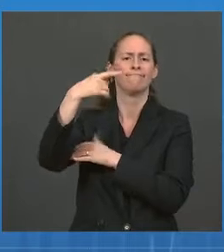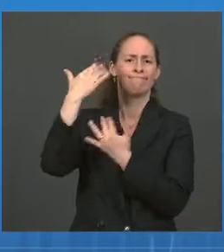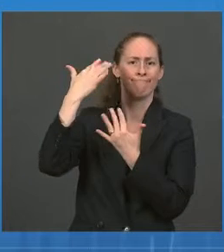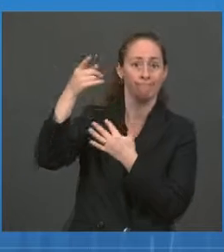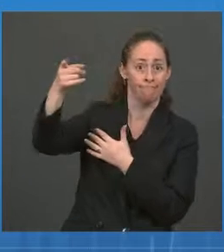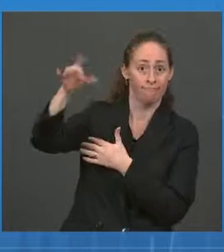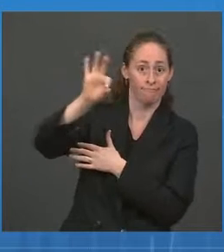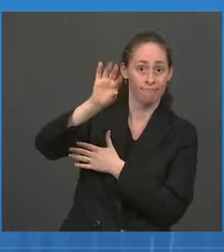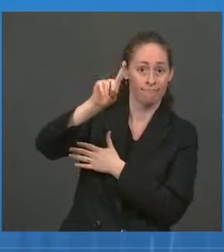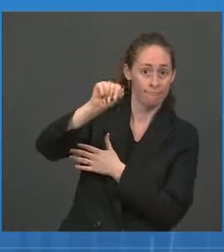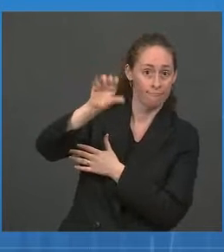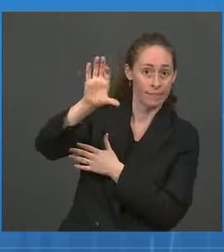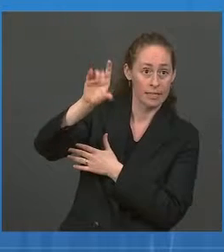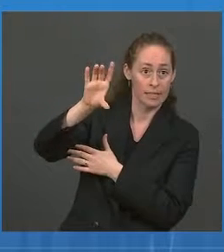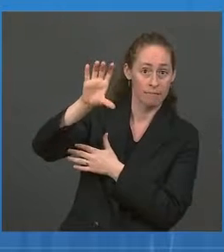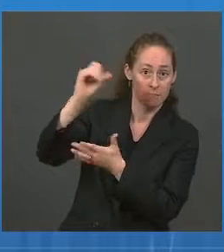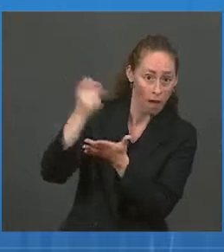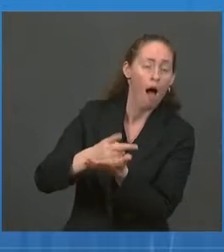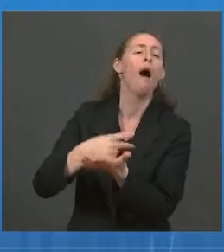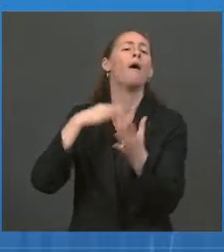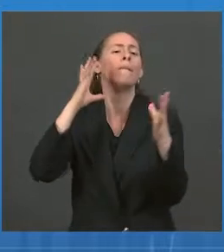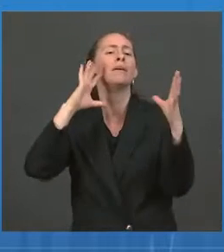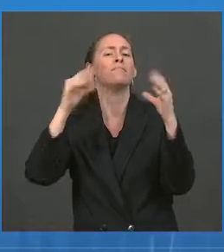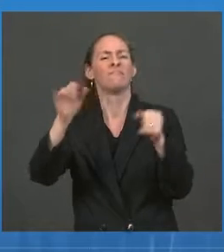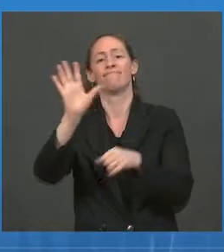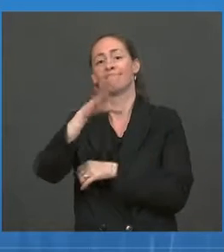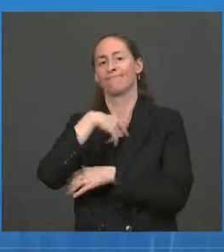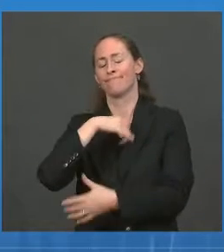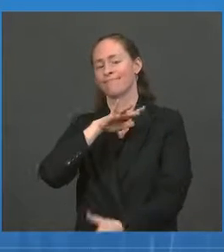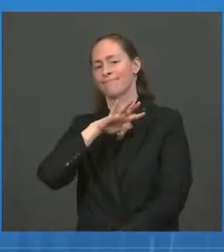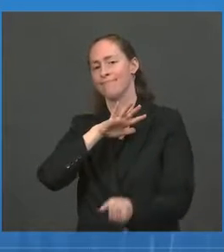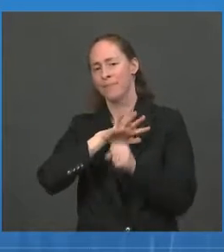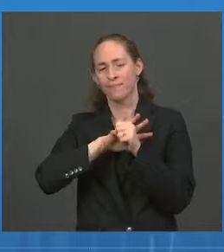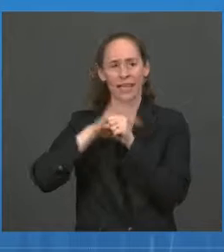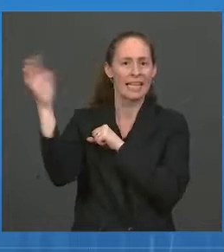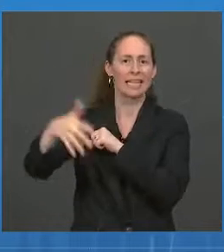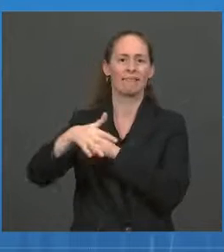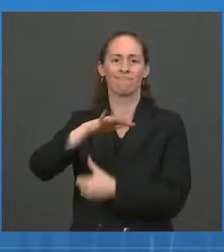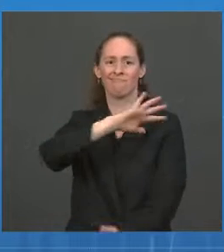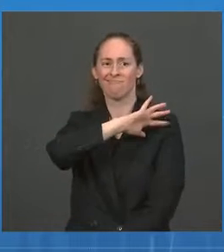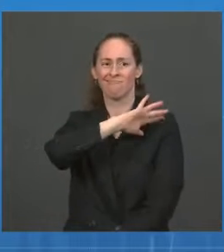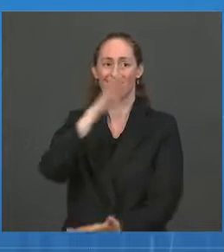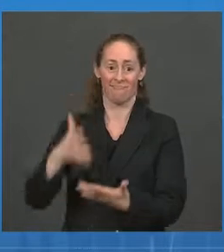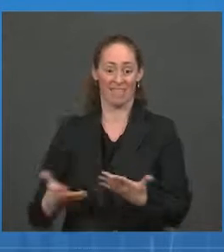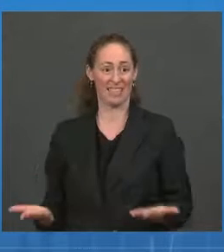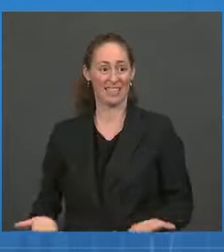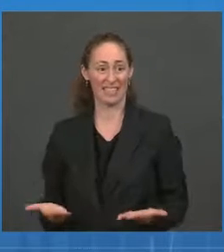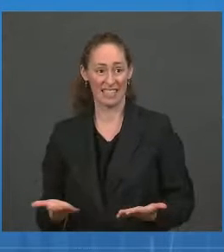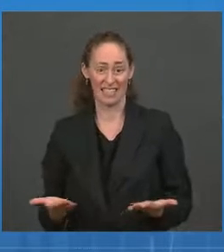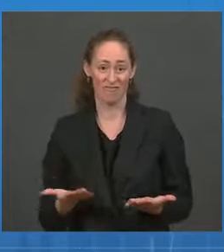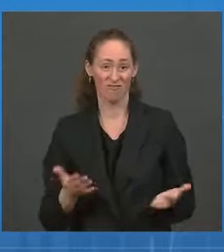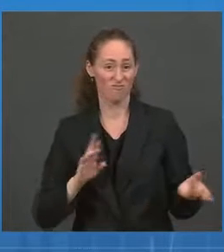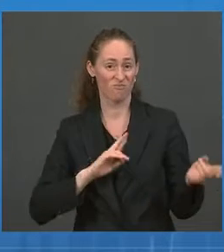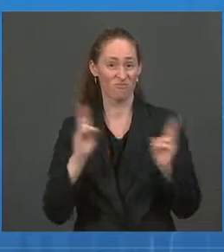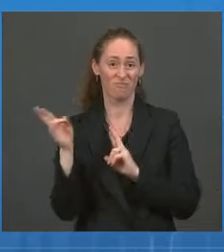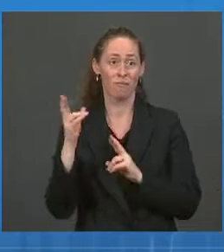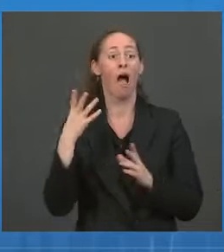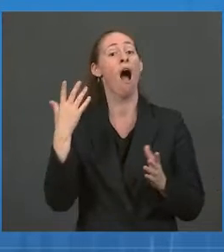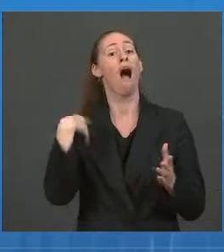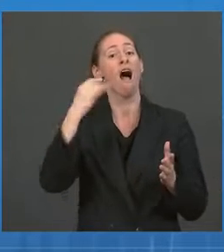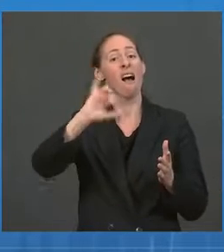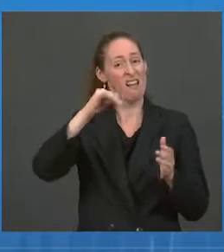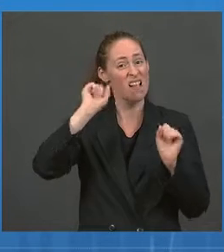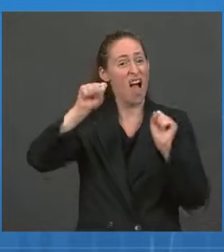We have supply in inventory, and we have also supply on order. So supply is